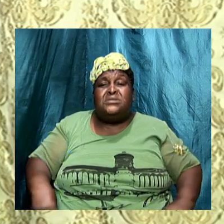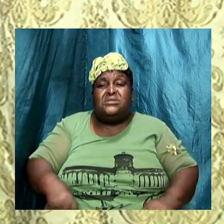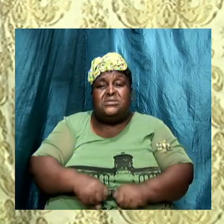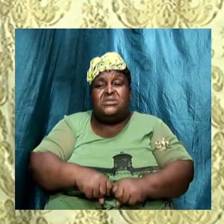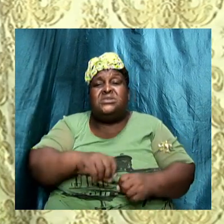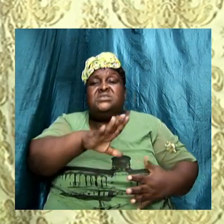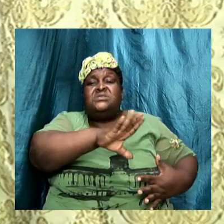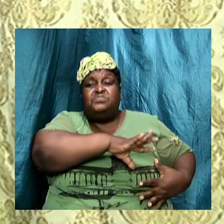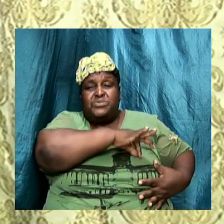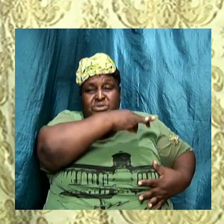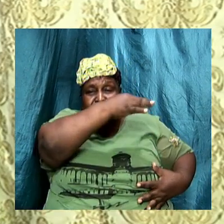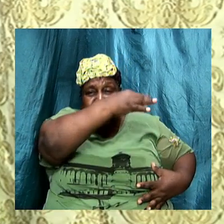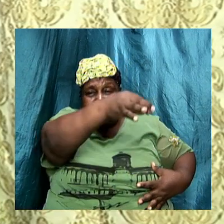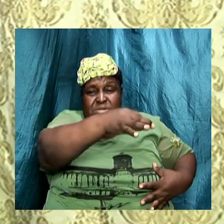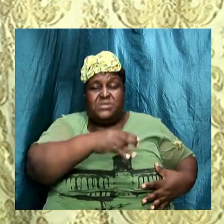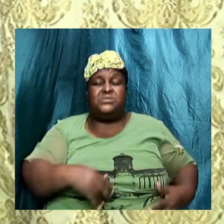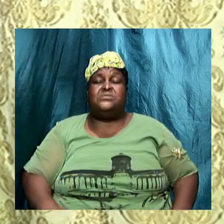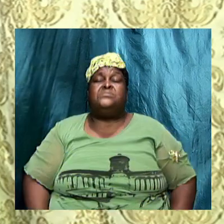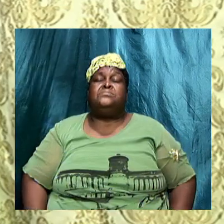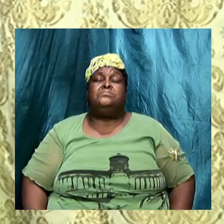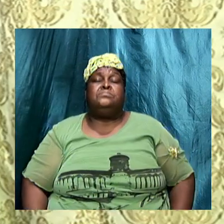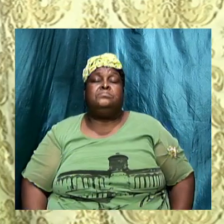amen so from Matthew